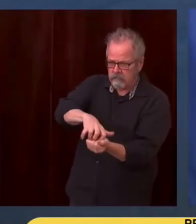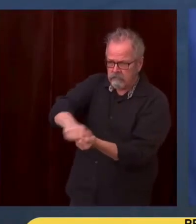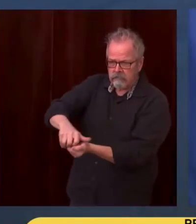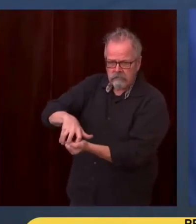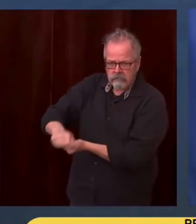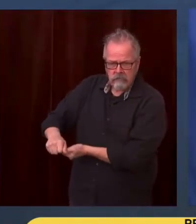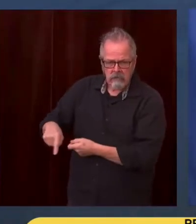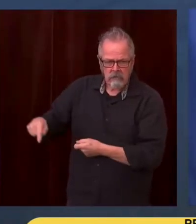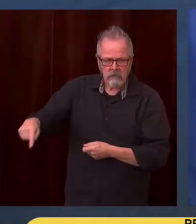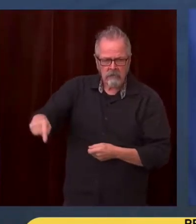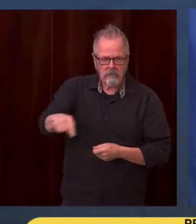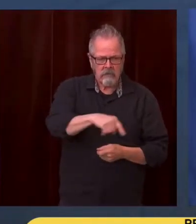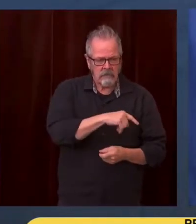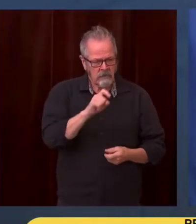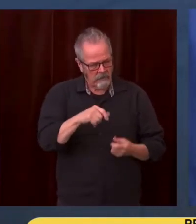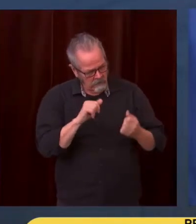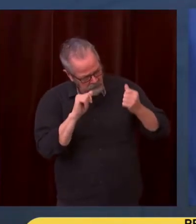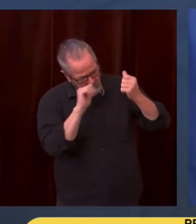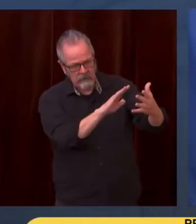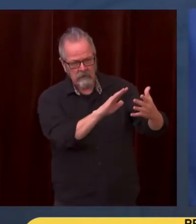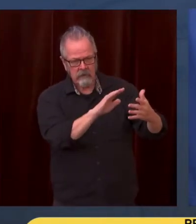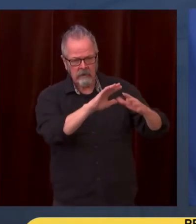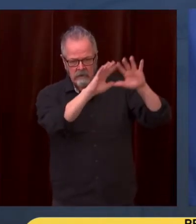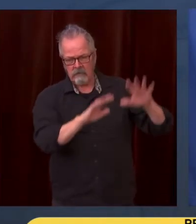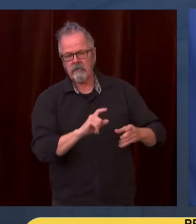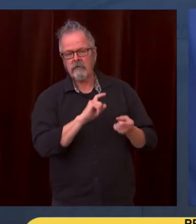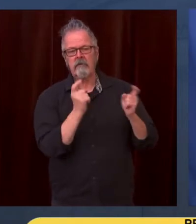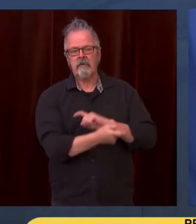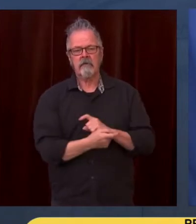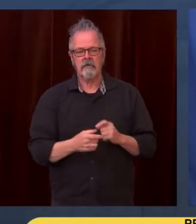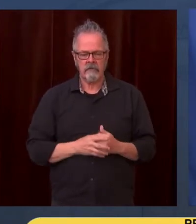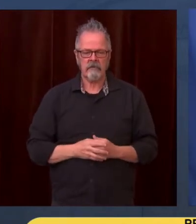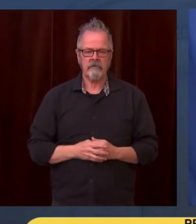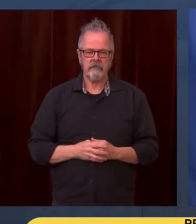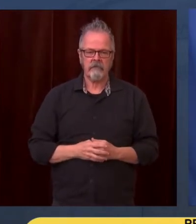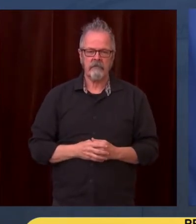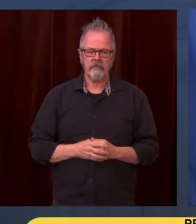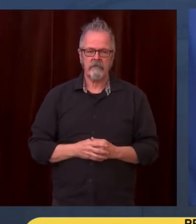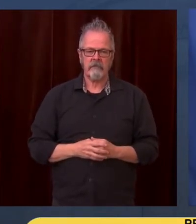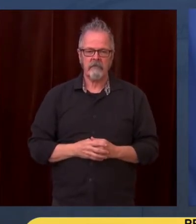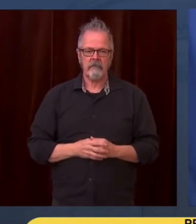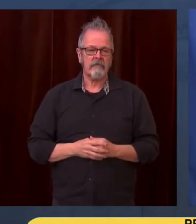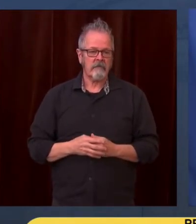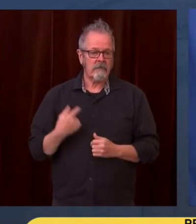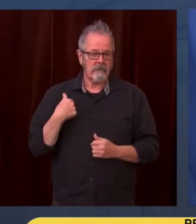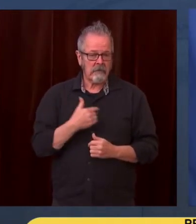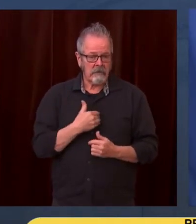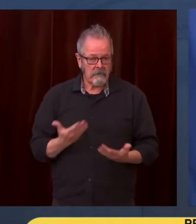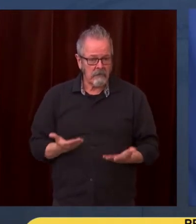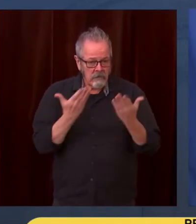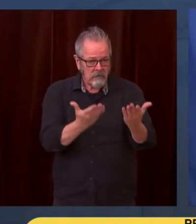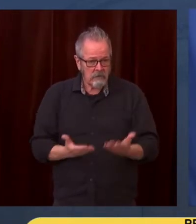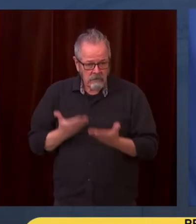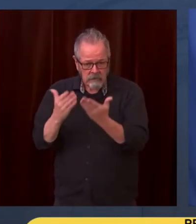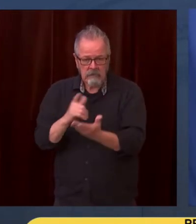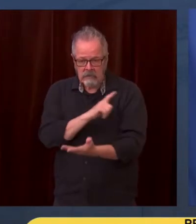to continue our leadership in the state of Washington against climate change by building a clean energy economy. And I hope we will get more